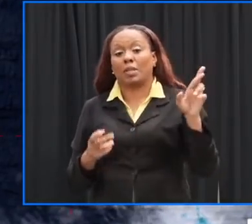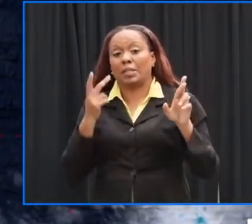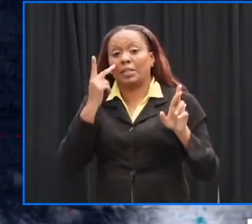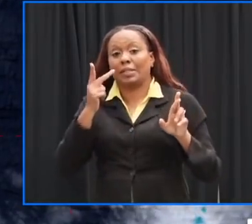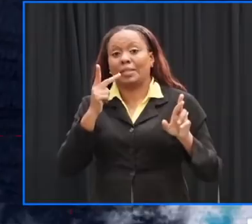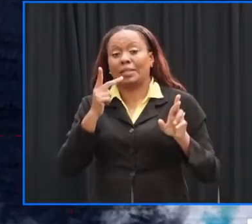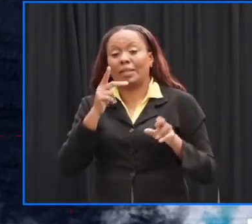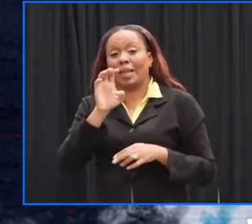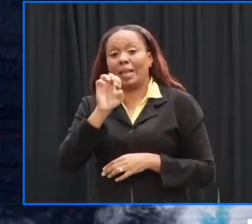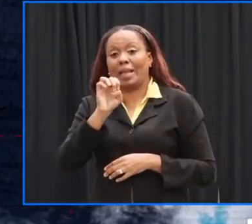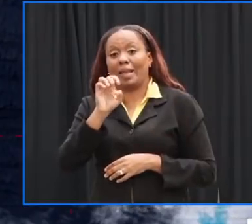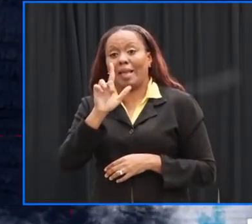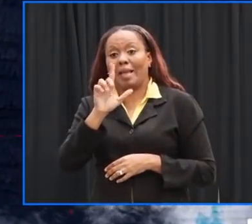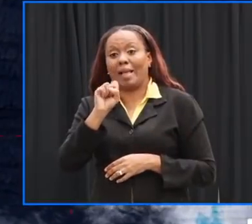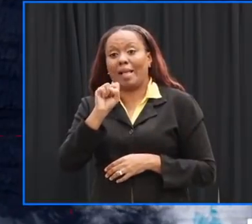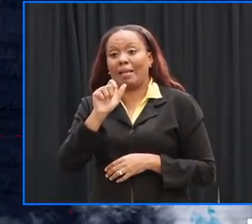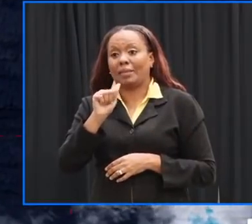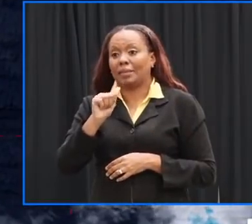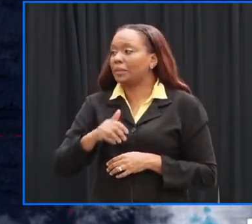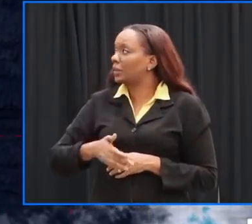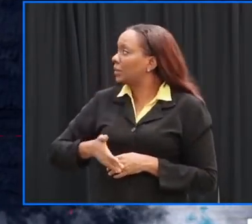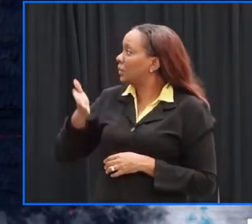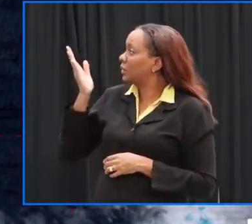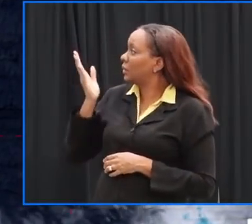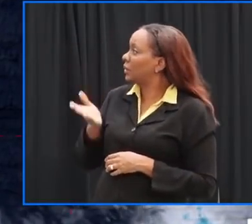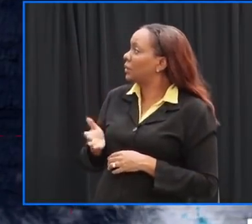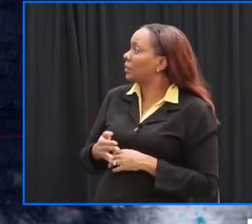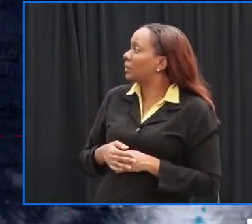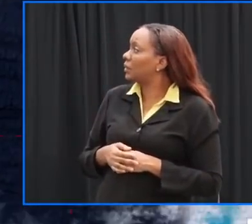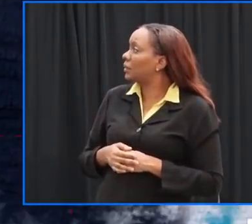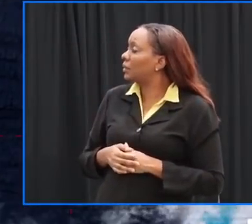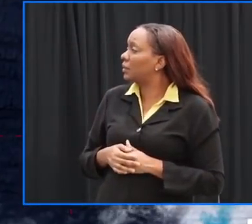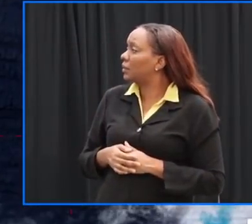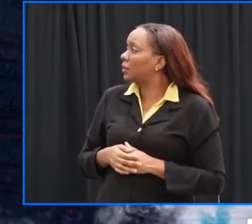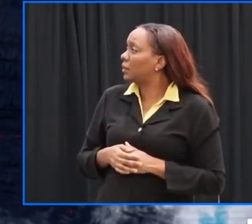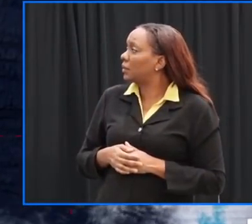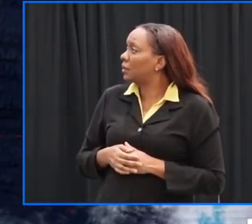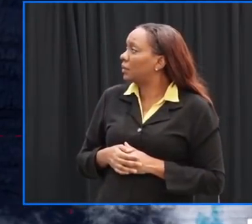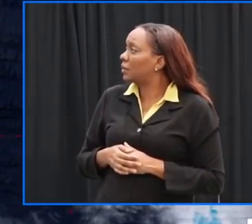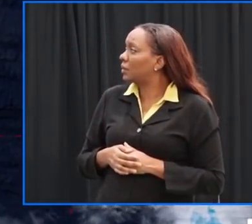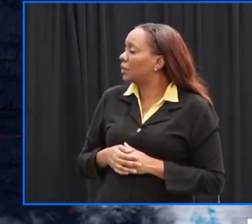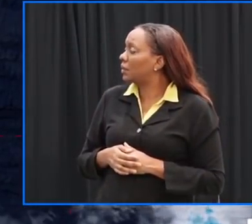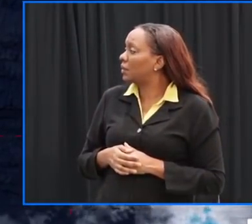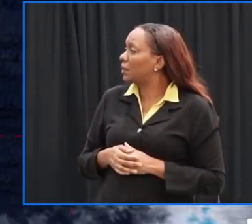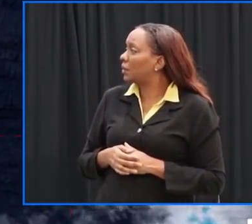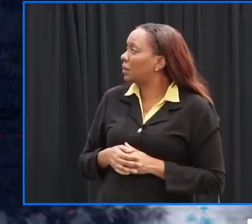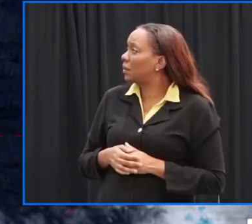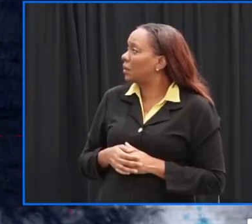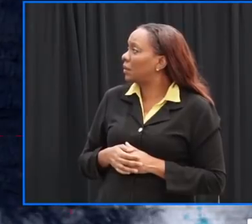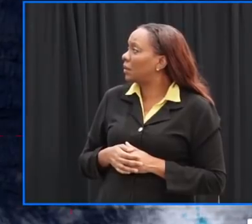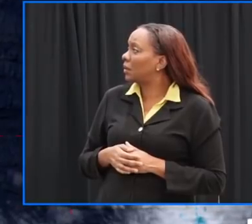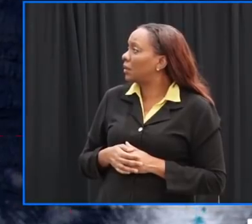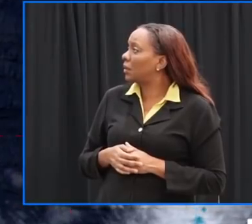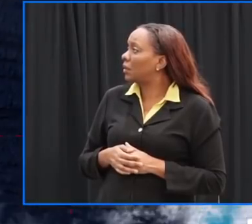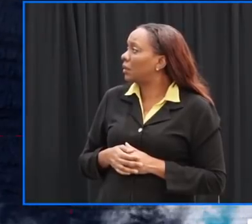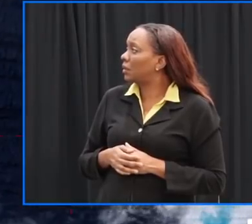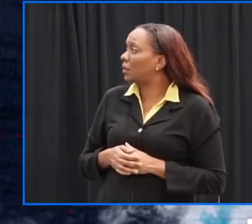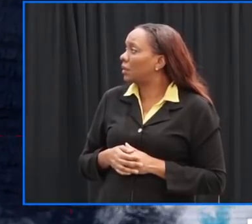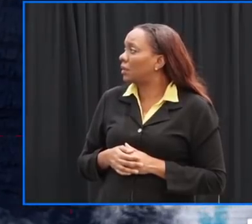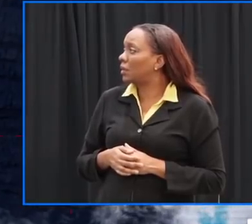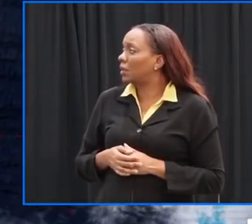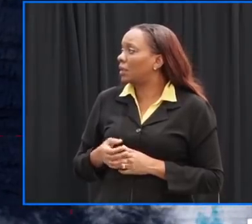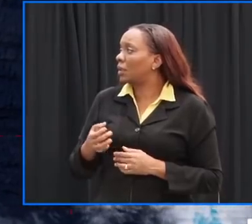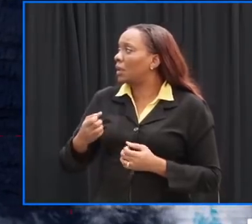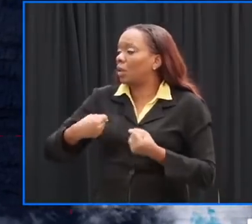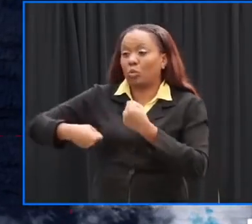is actually displaced slightly to the left of the deep convection uh this is happening because this system is actually racing along and